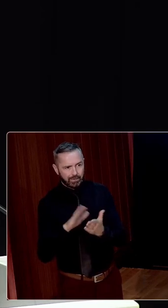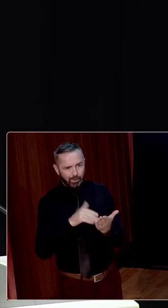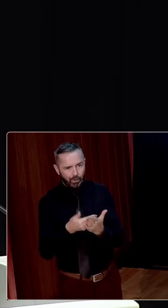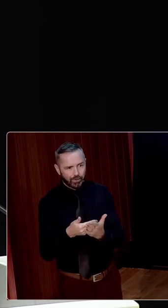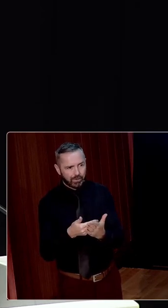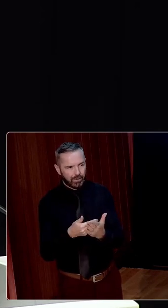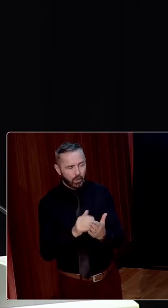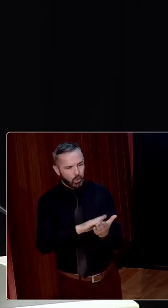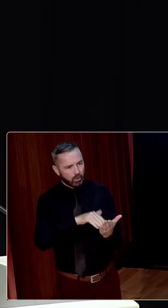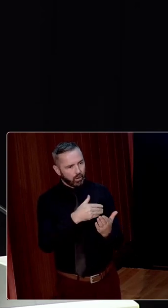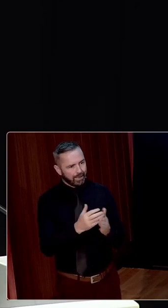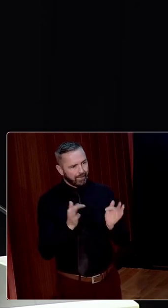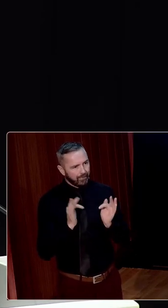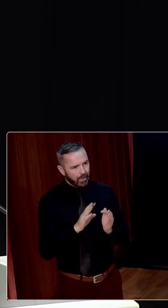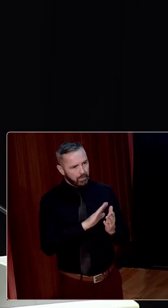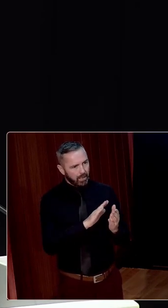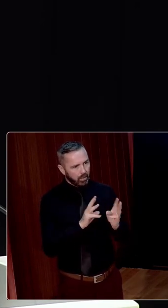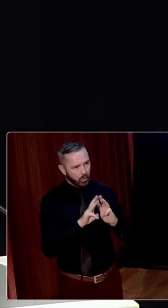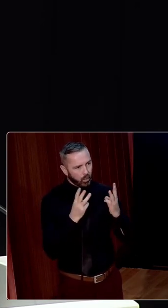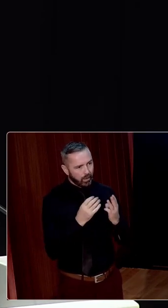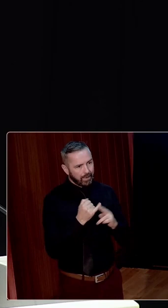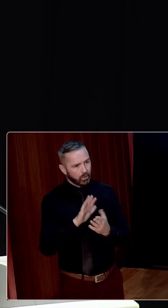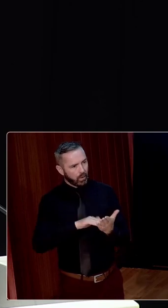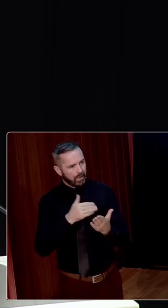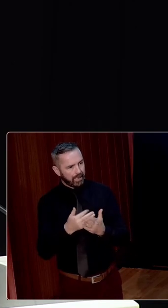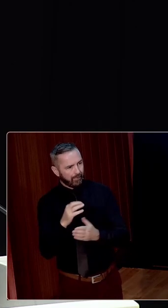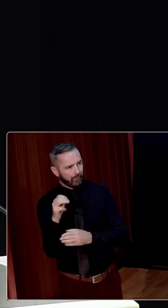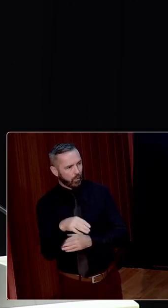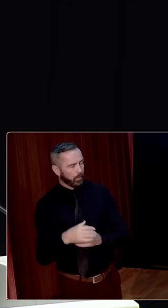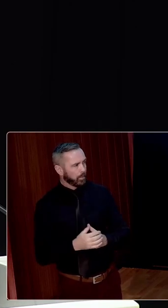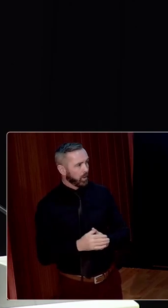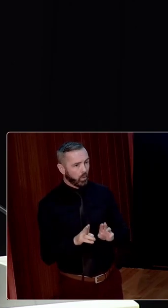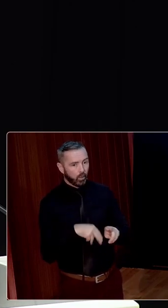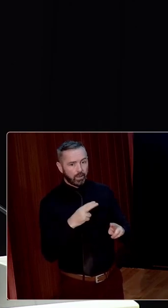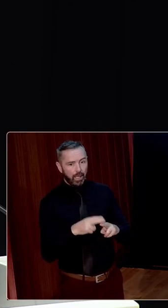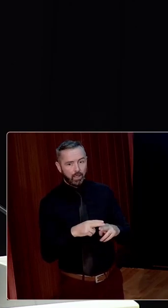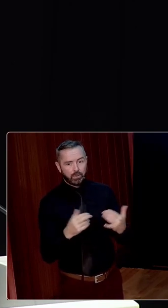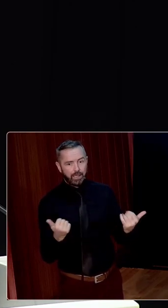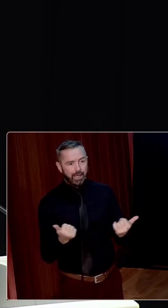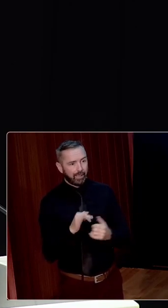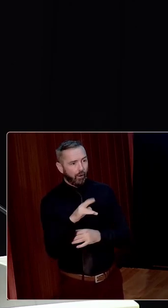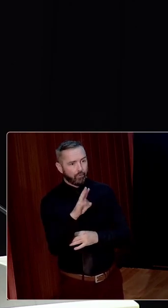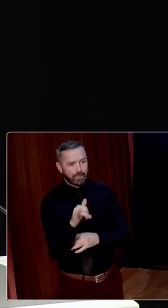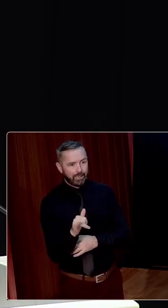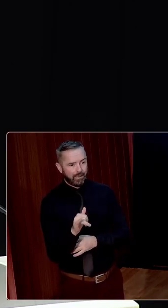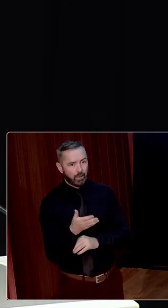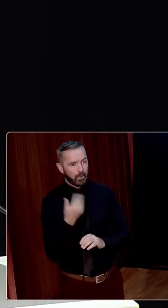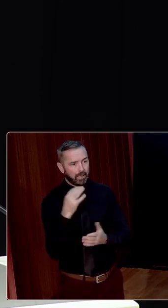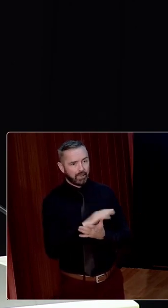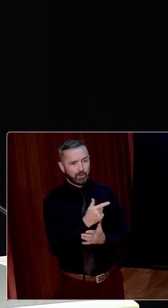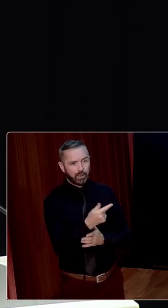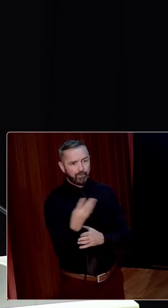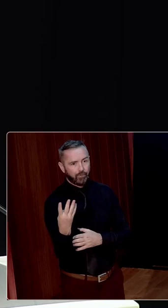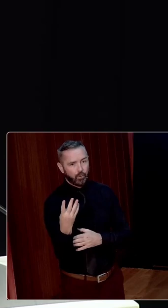a largely female world of dependence into legal form. Without even a hint of irony, in 1924, the